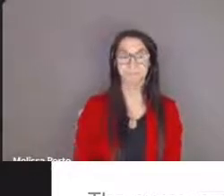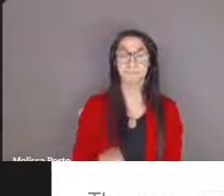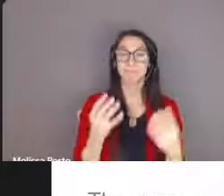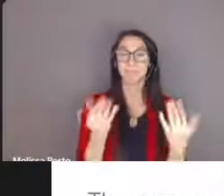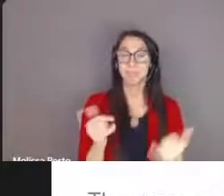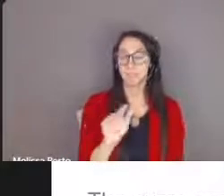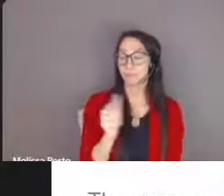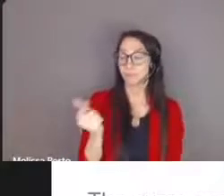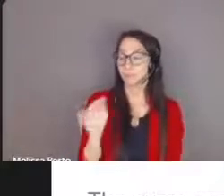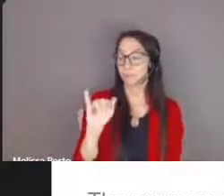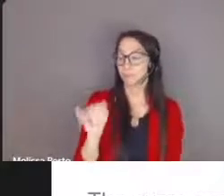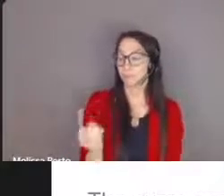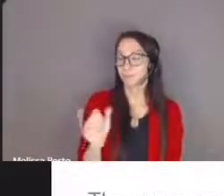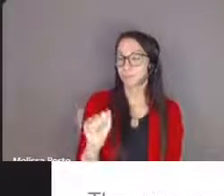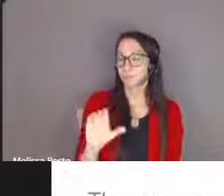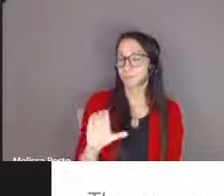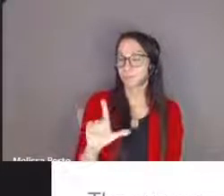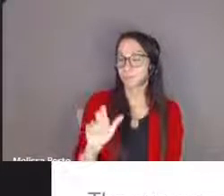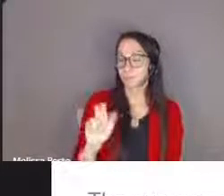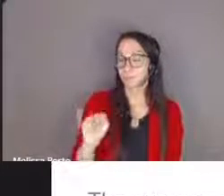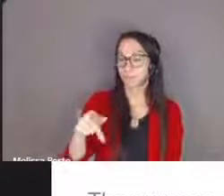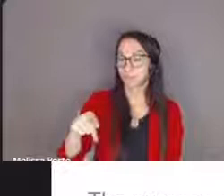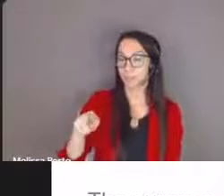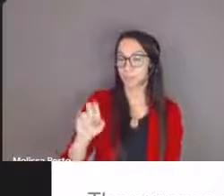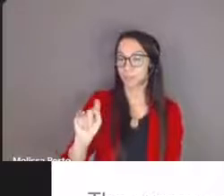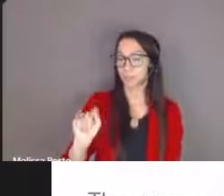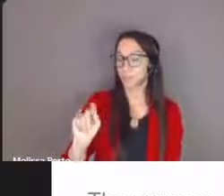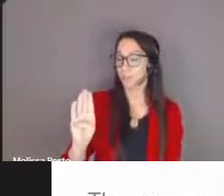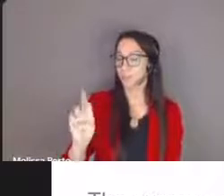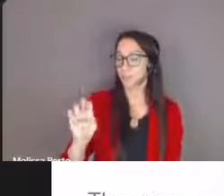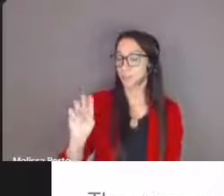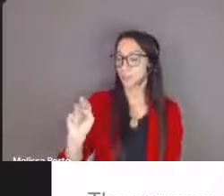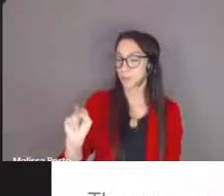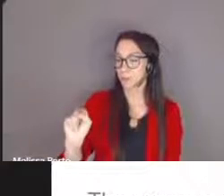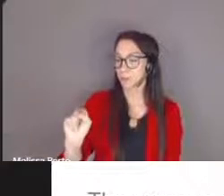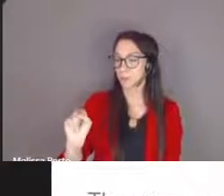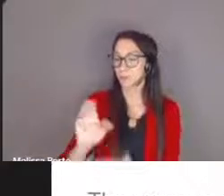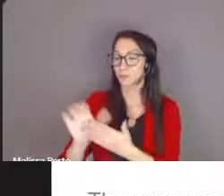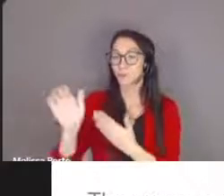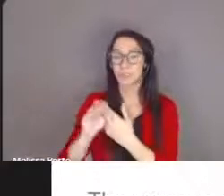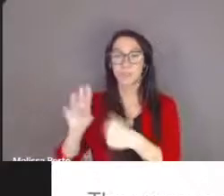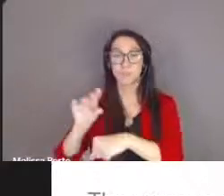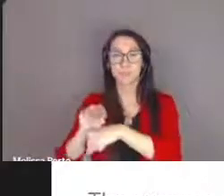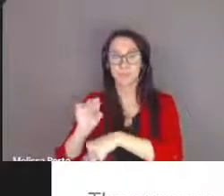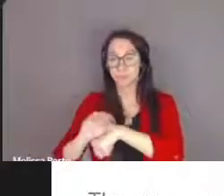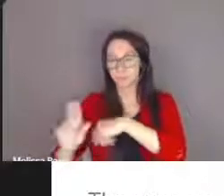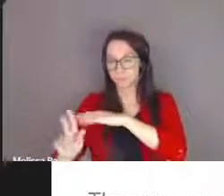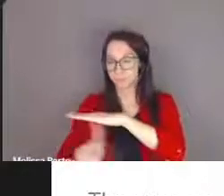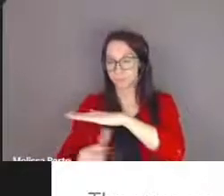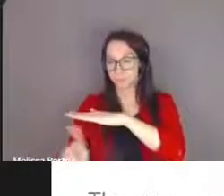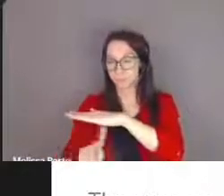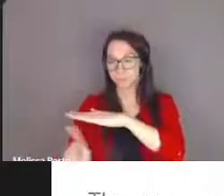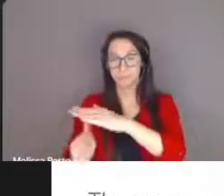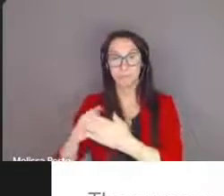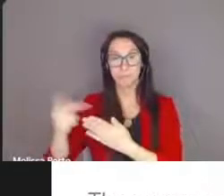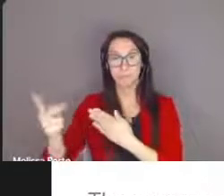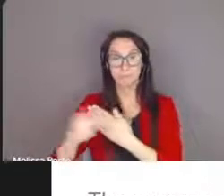curriculum consultant with responsibility for the early years jackson thanks jody